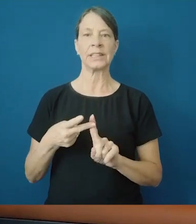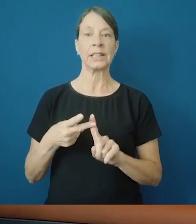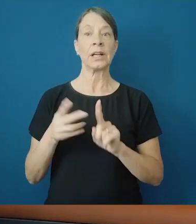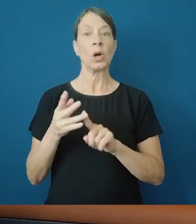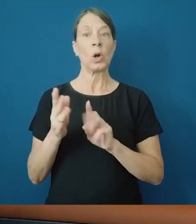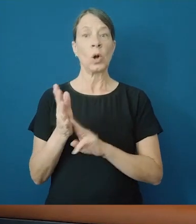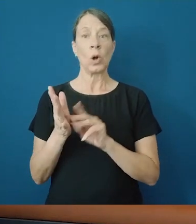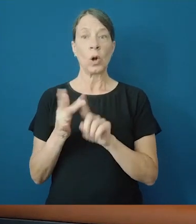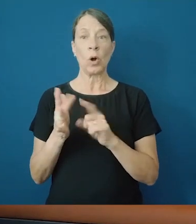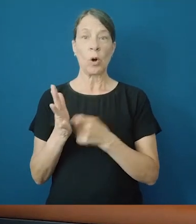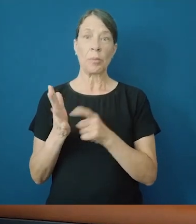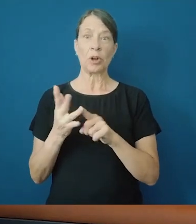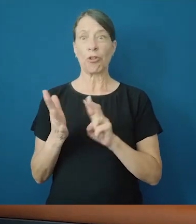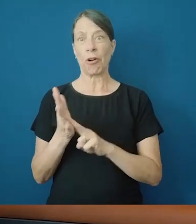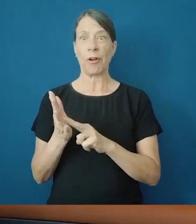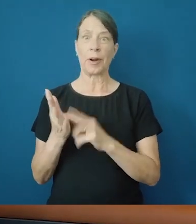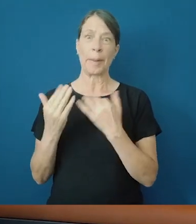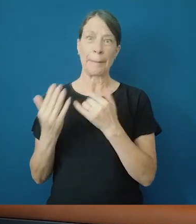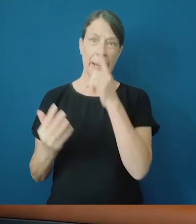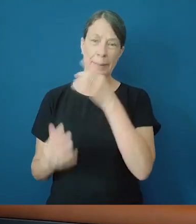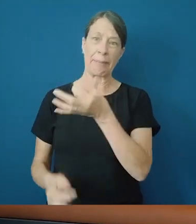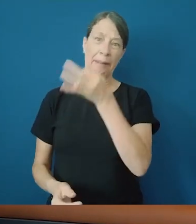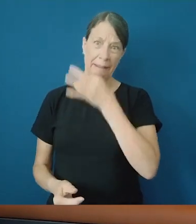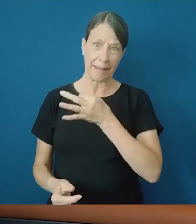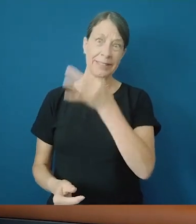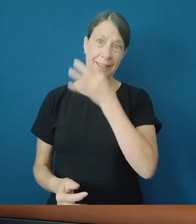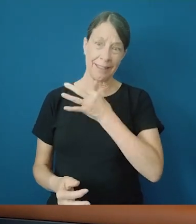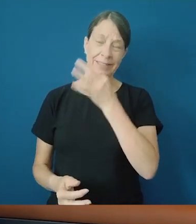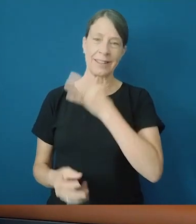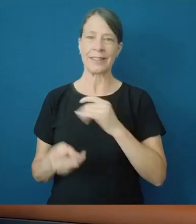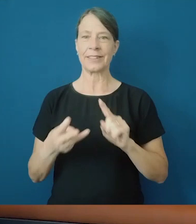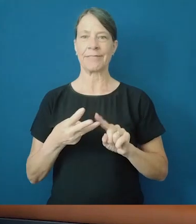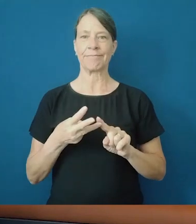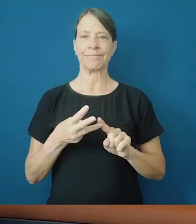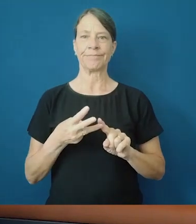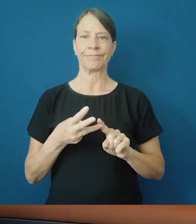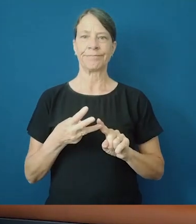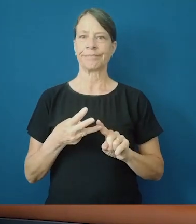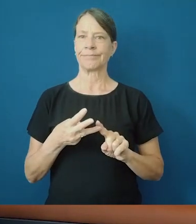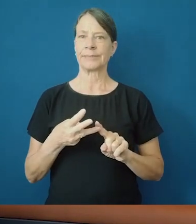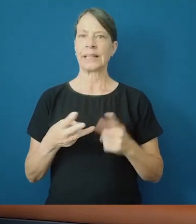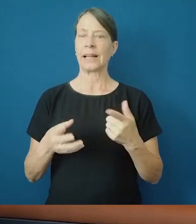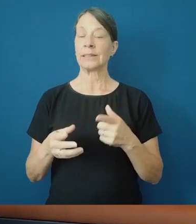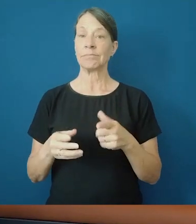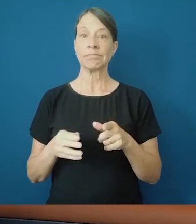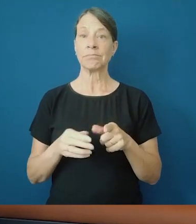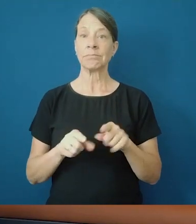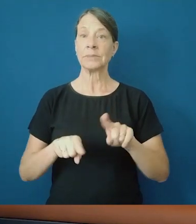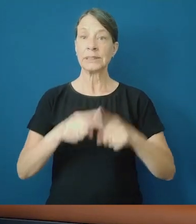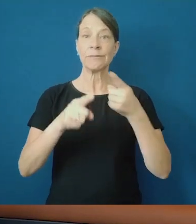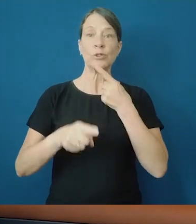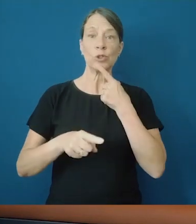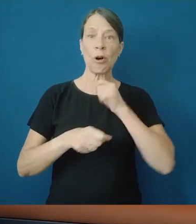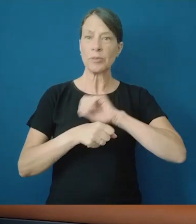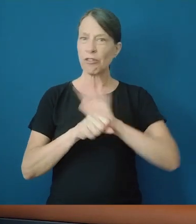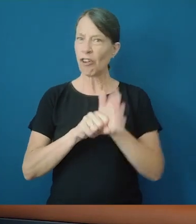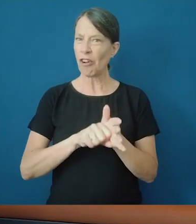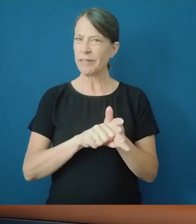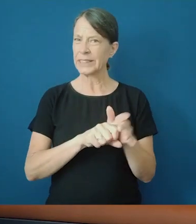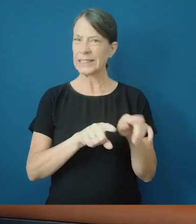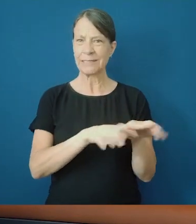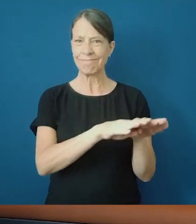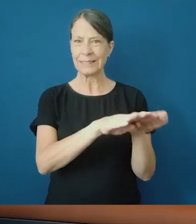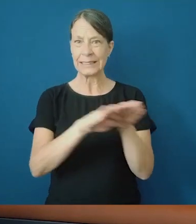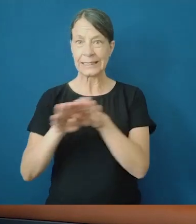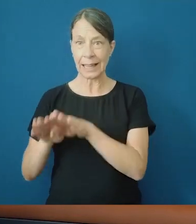about Omicron, because it's the thing that we always seem to talk about these days since last year, and I'm also going to talk about symptoms for different variants.